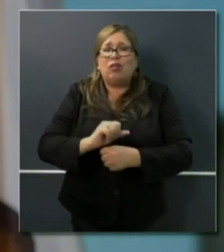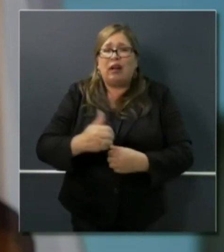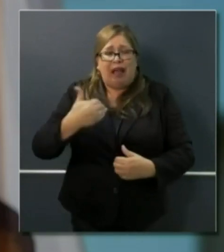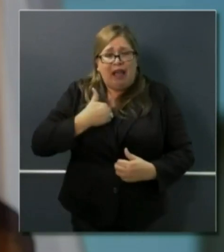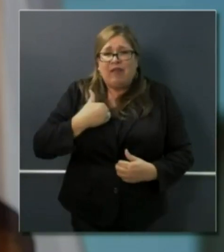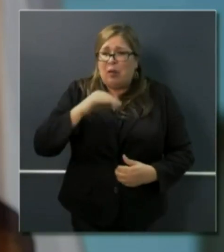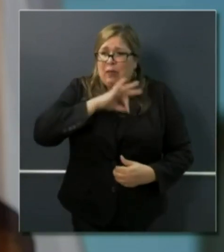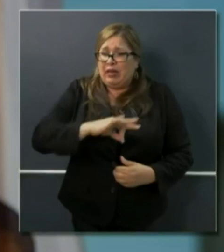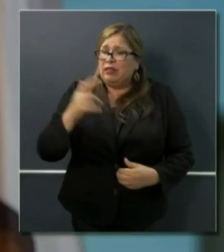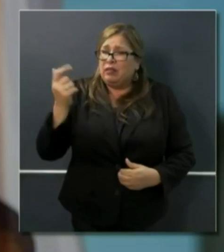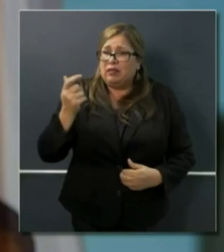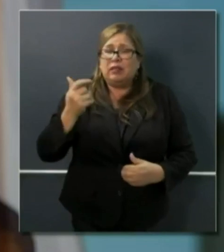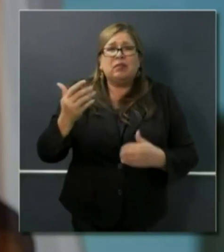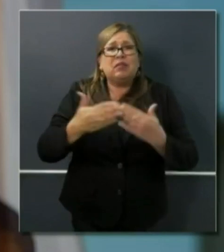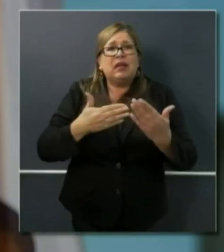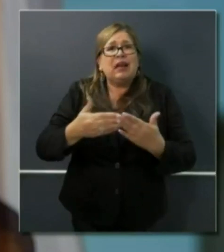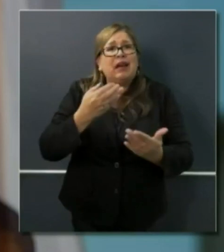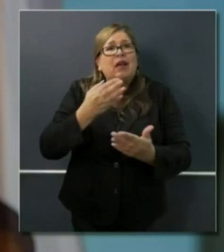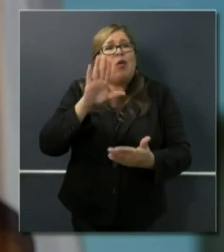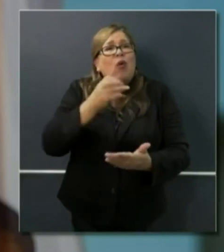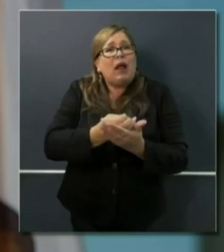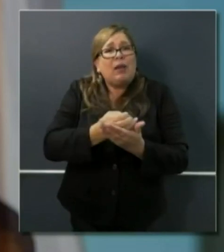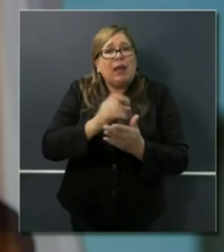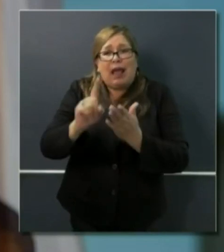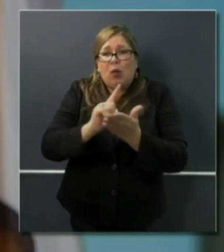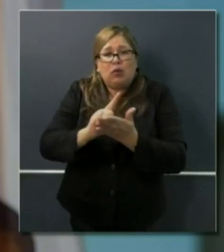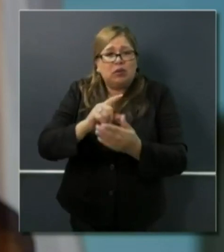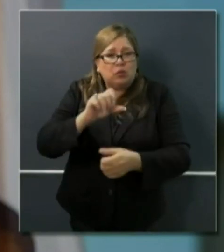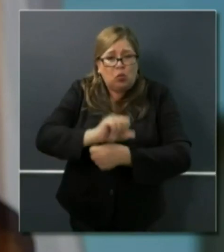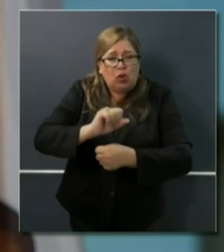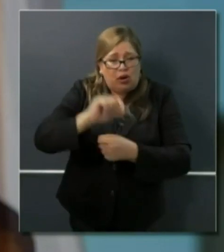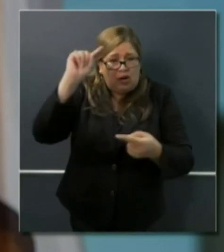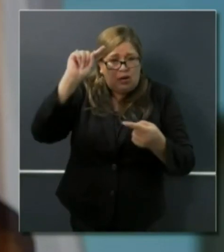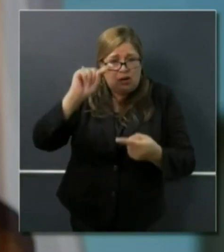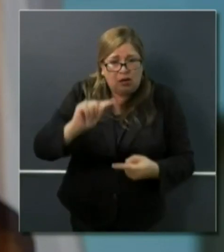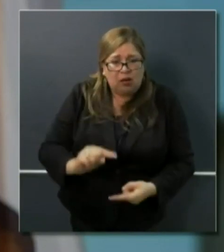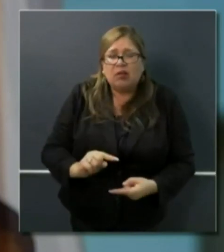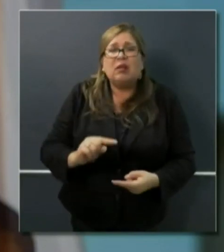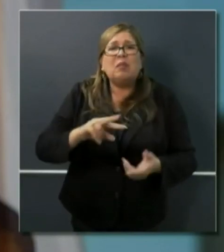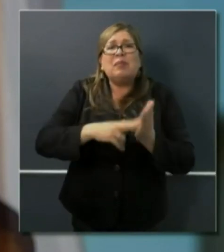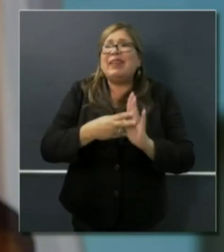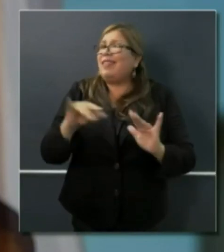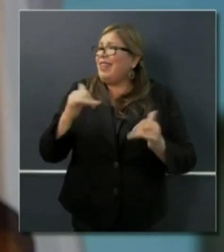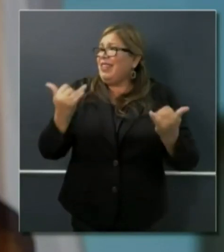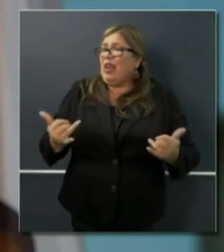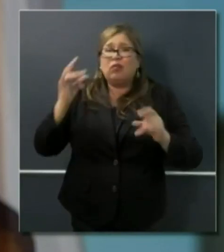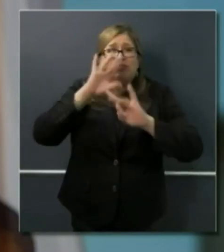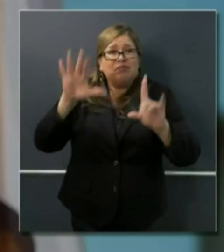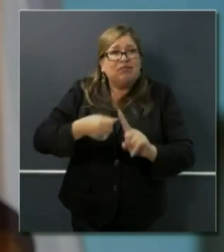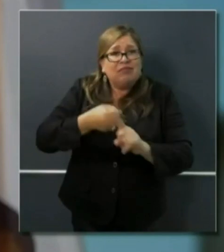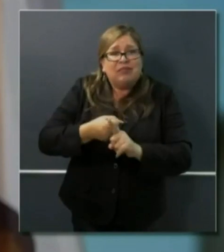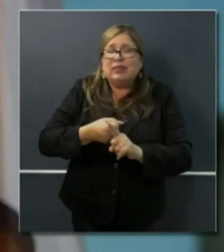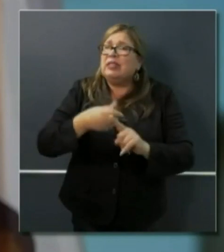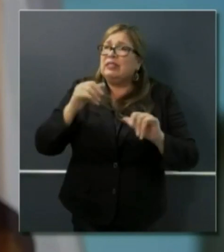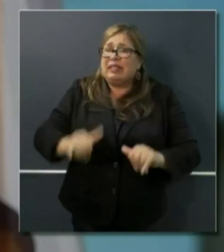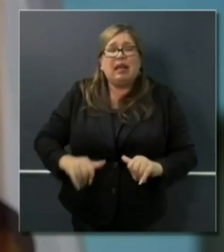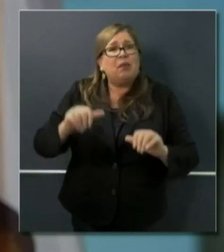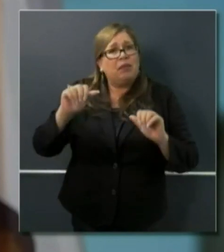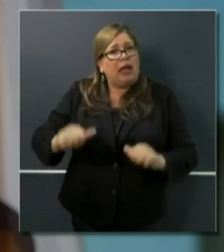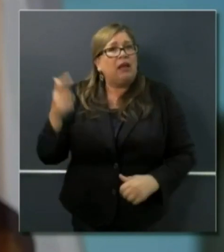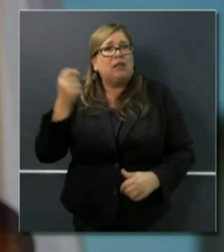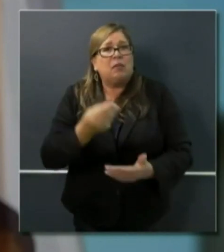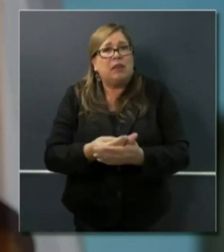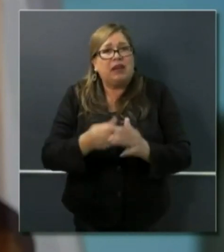in an economy, even as acute and challenging as ours today. The federal government did a version of this in the